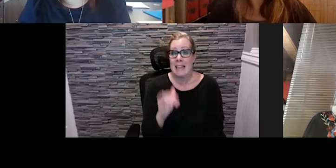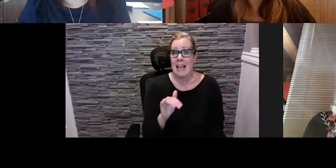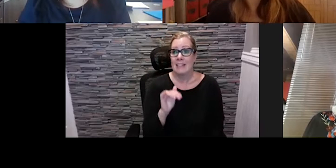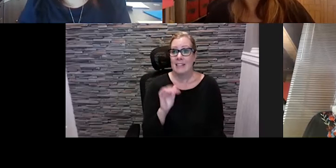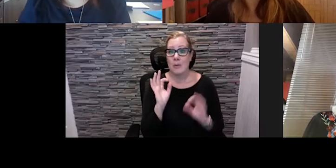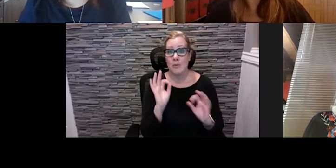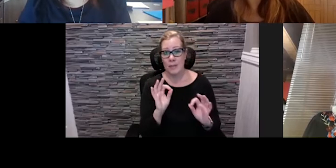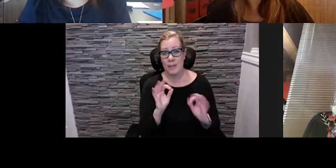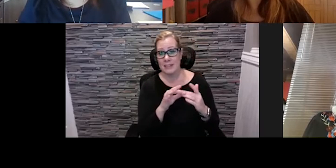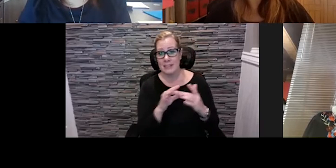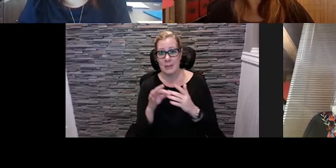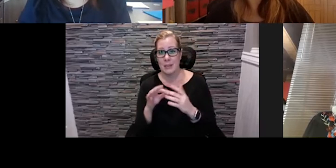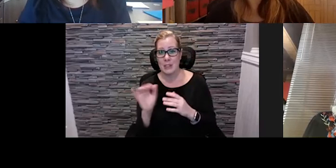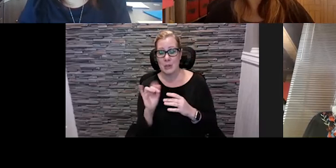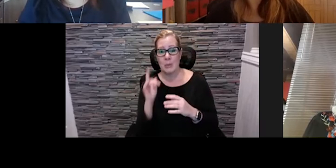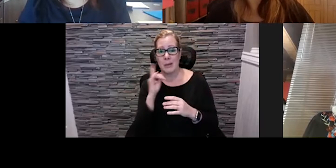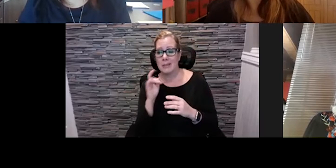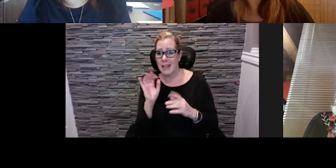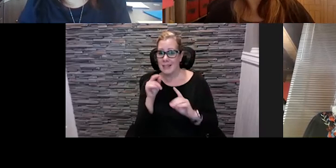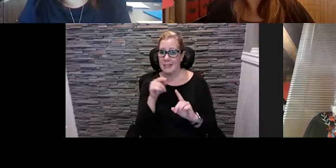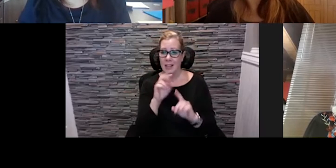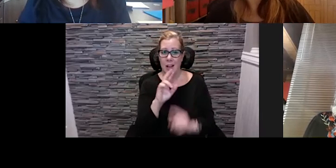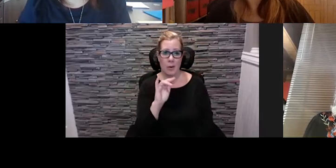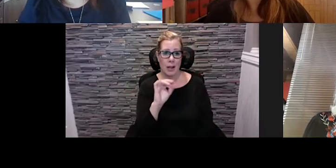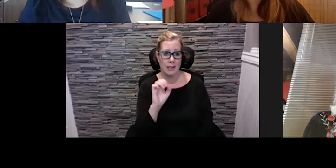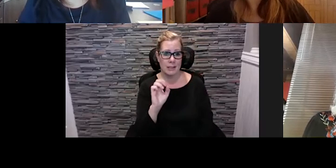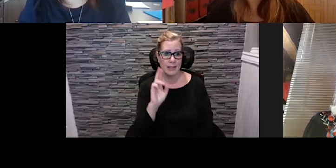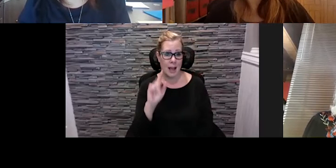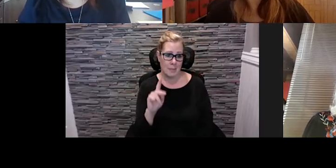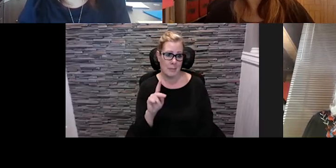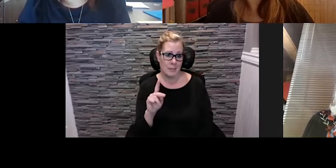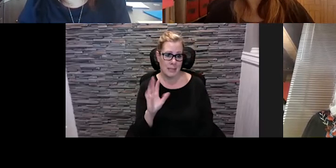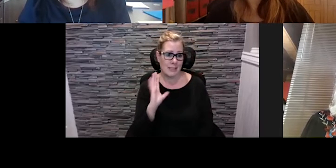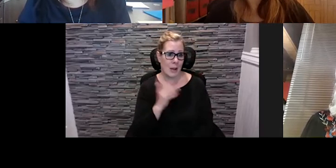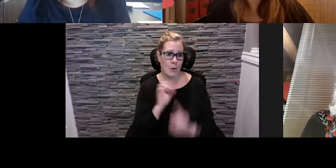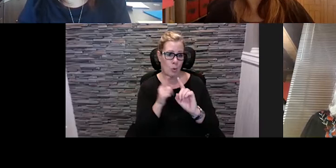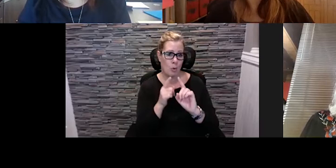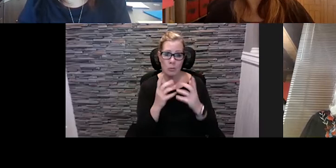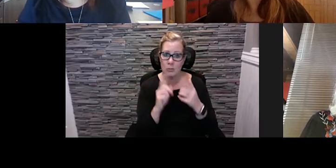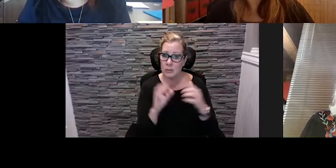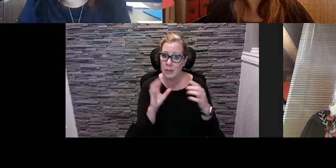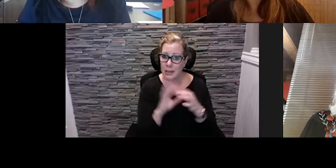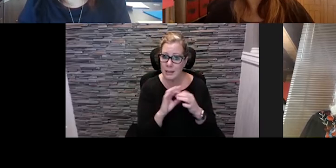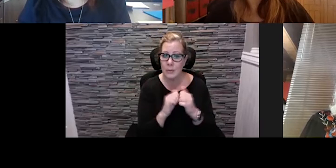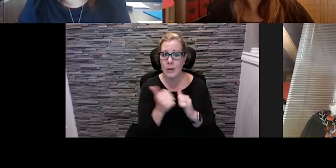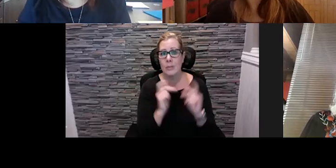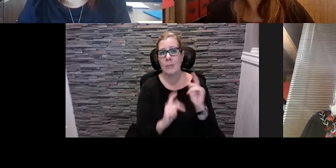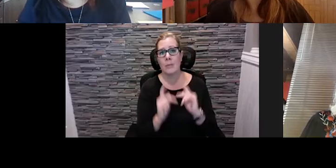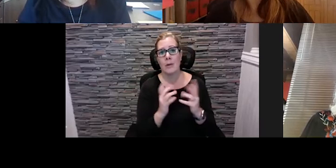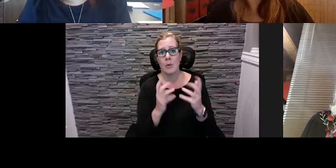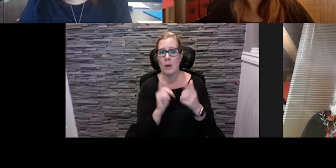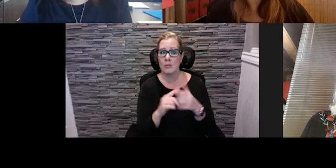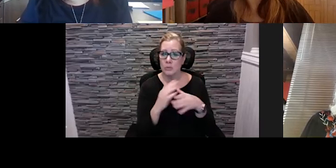to rob because um you know that's what rise up is about and so if you're looking to connect with other people um and you want to share